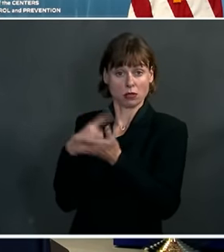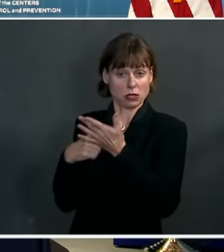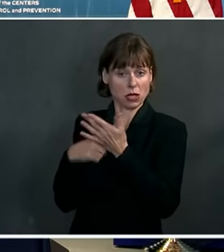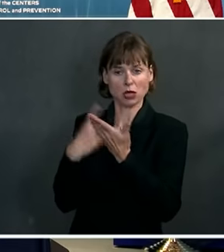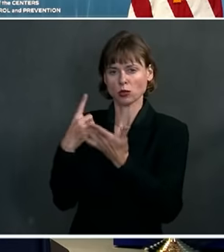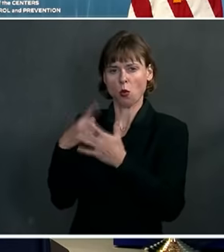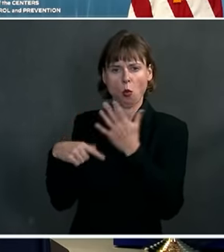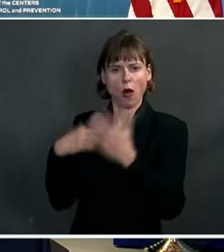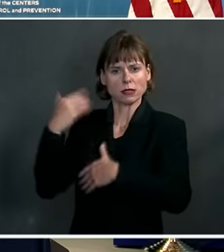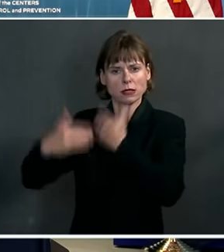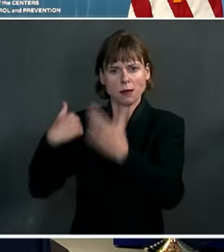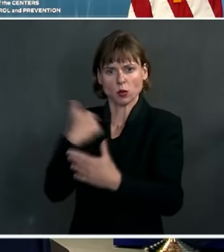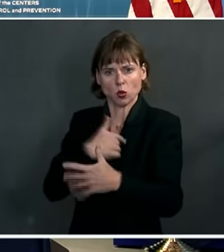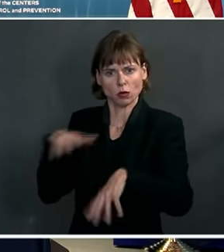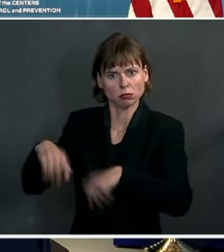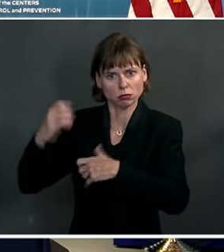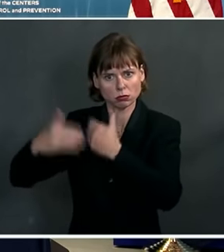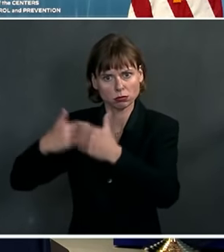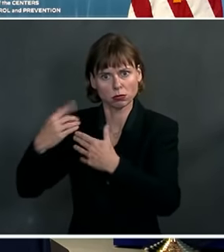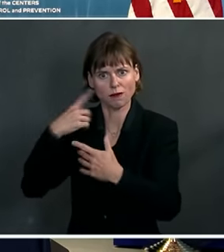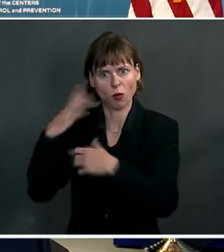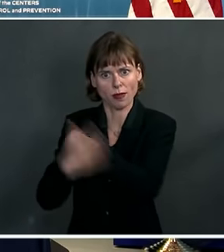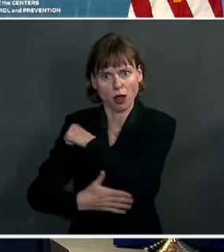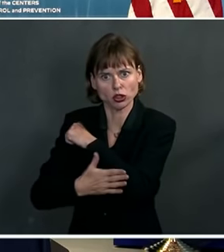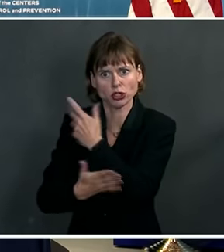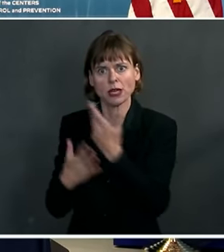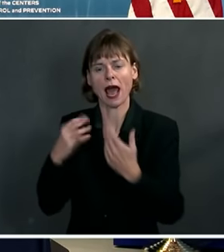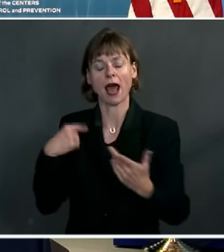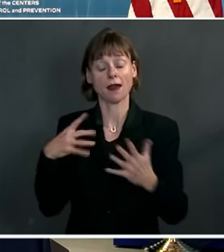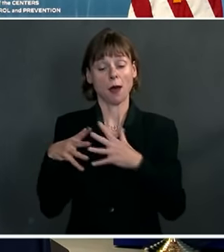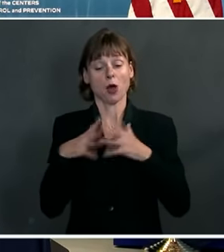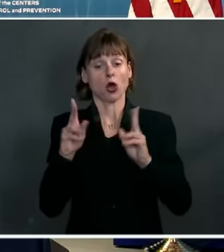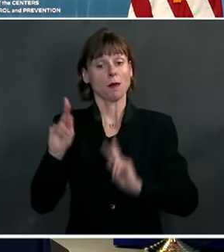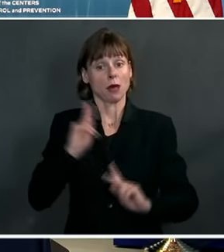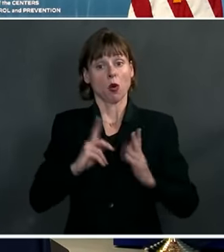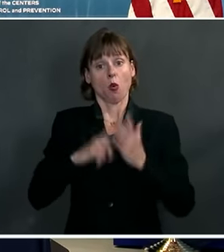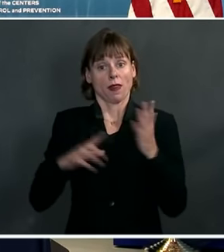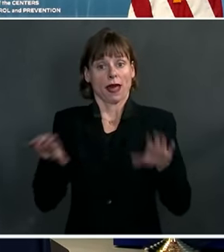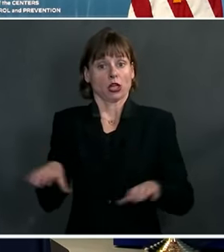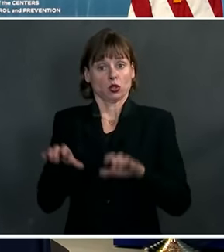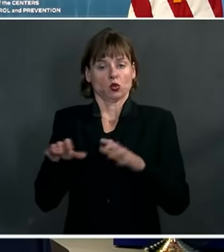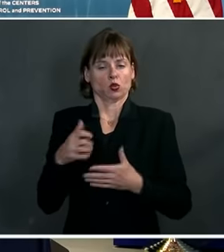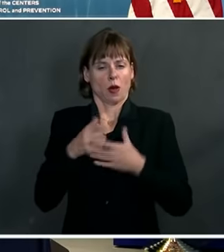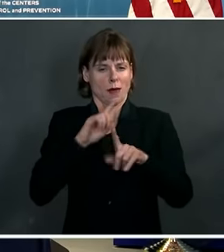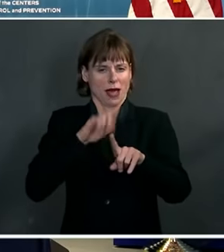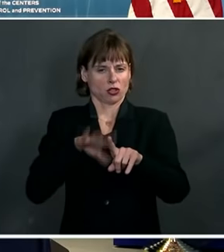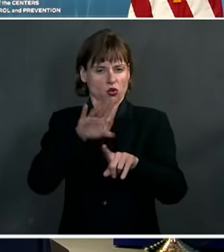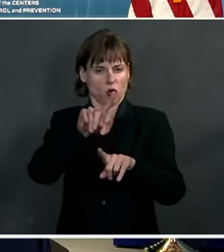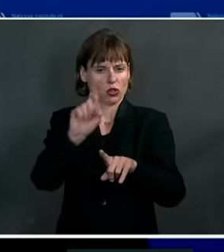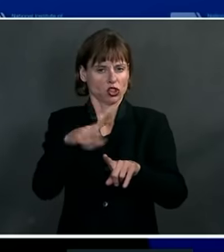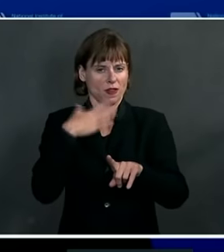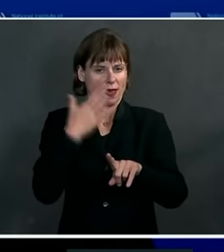taking as a country and the actions we expect Americans to take to help help with your question. Thank you.